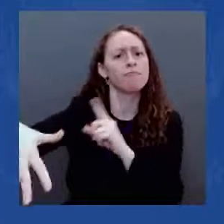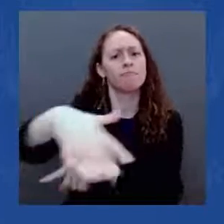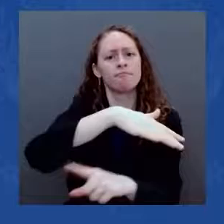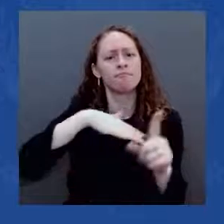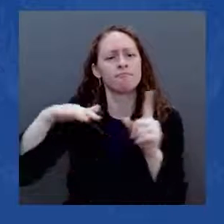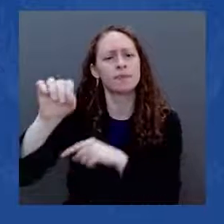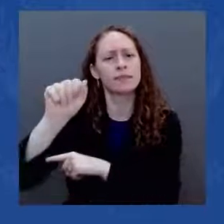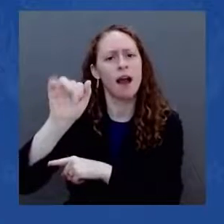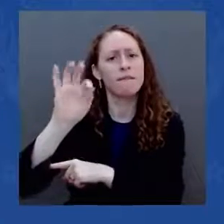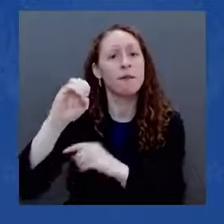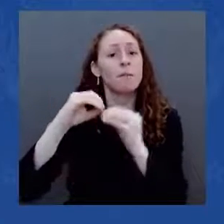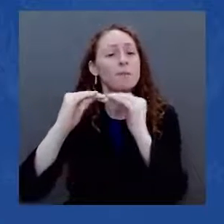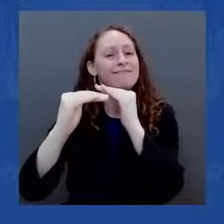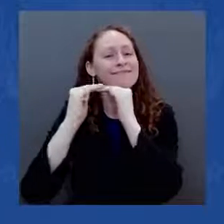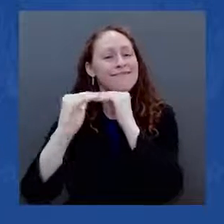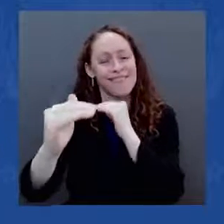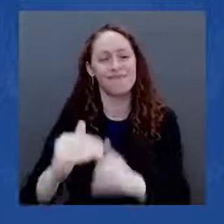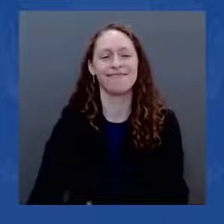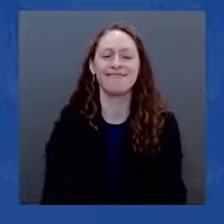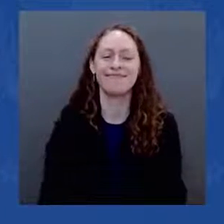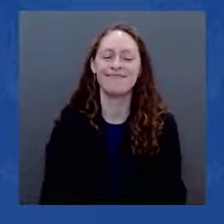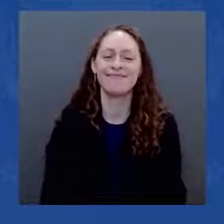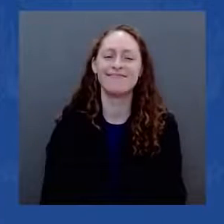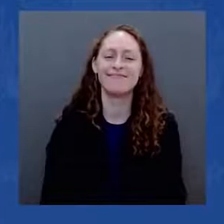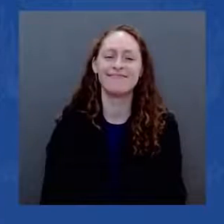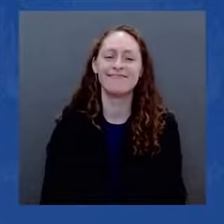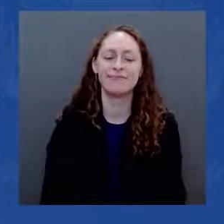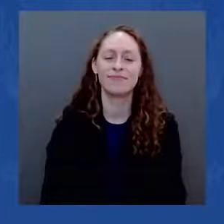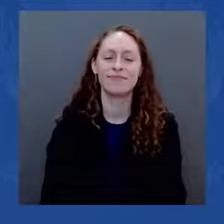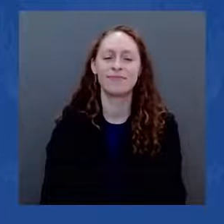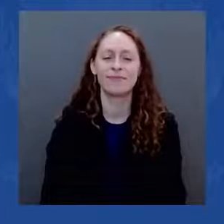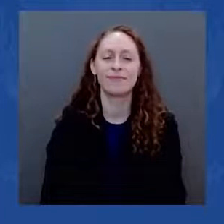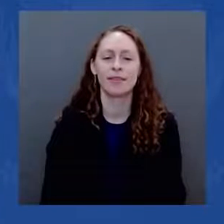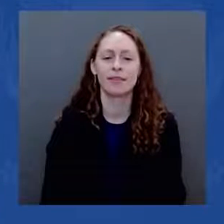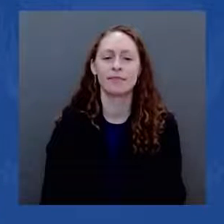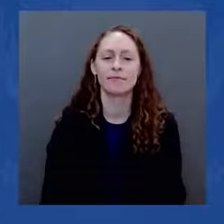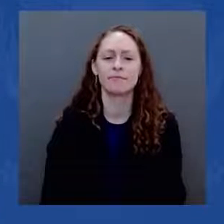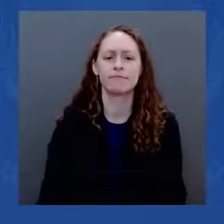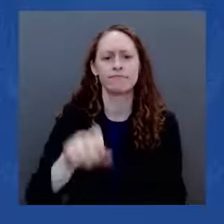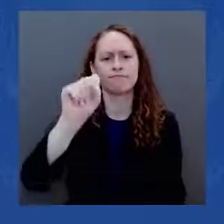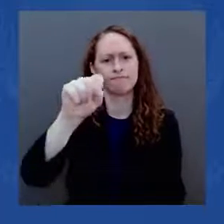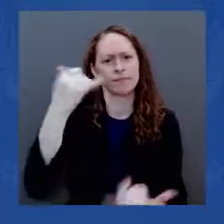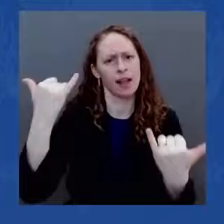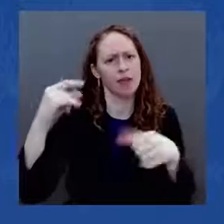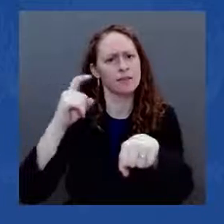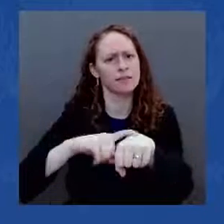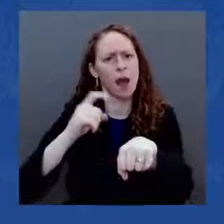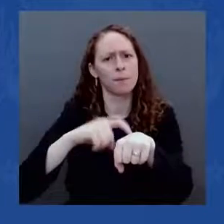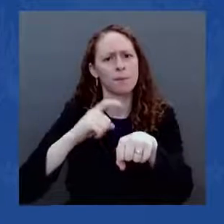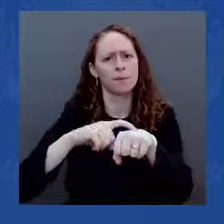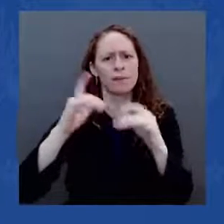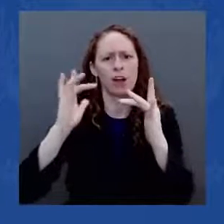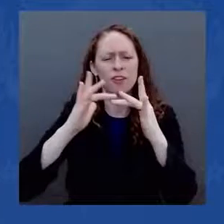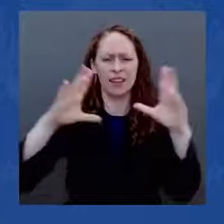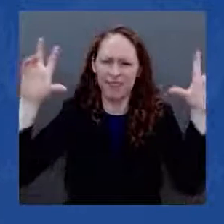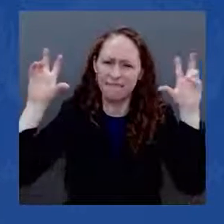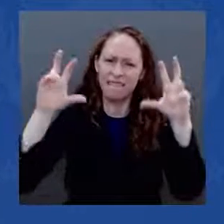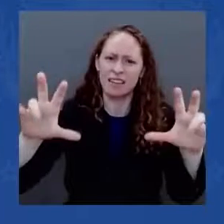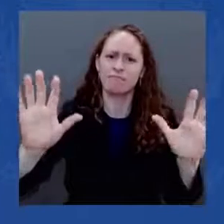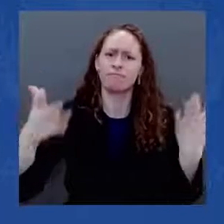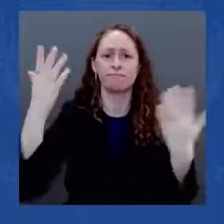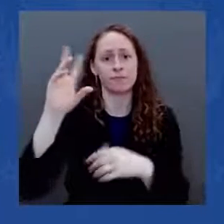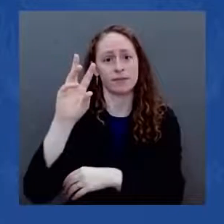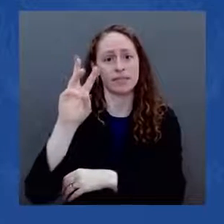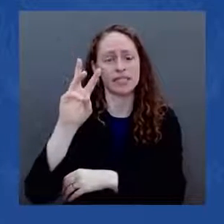in our nation's history. $65 billion to get to every corner of our country connected, urban,